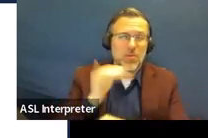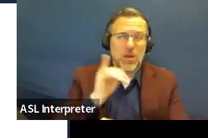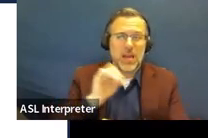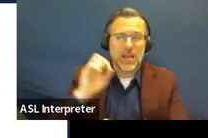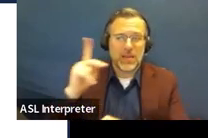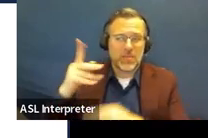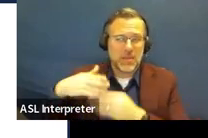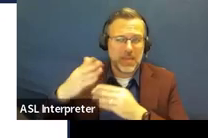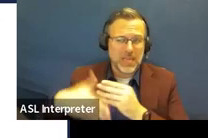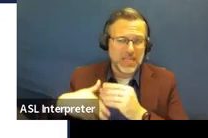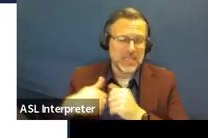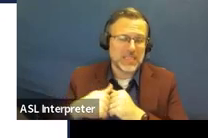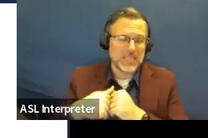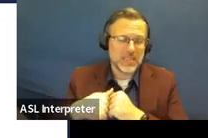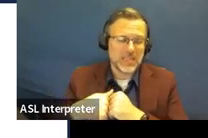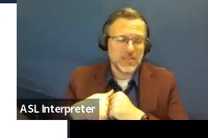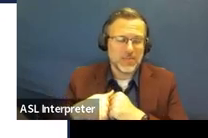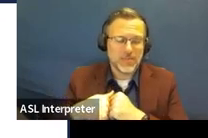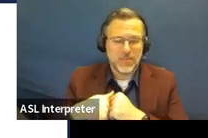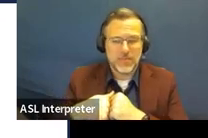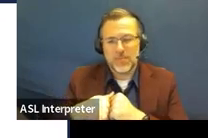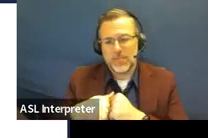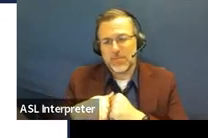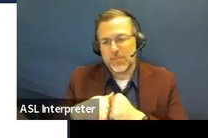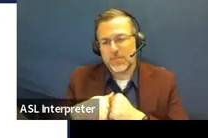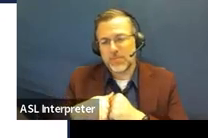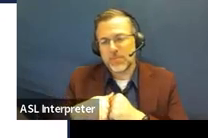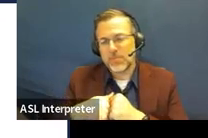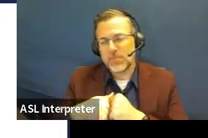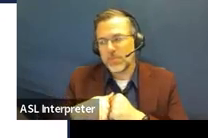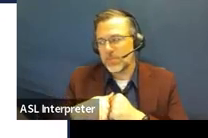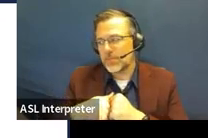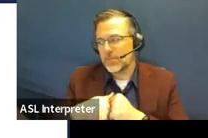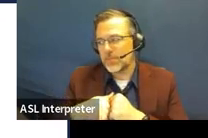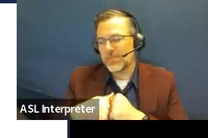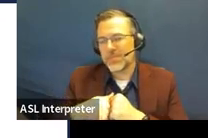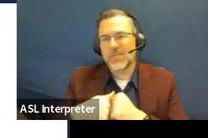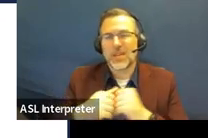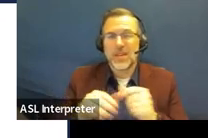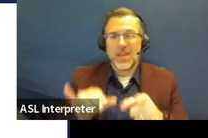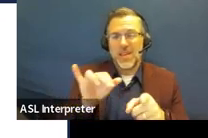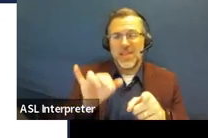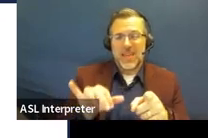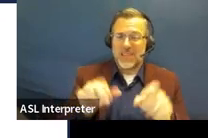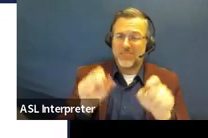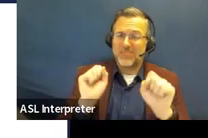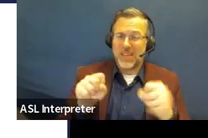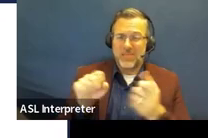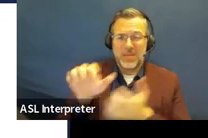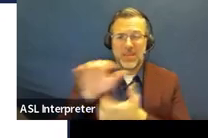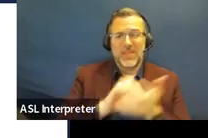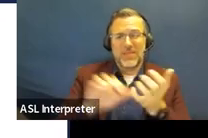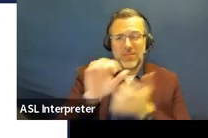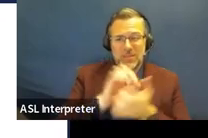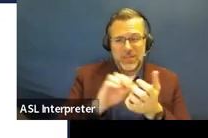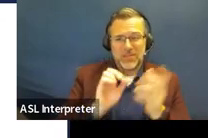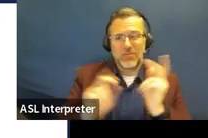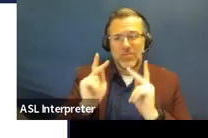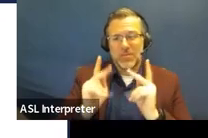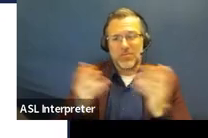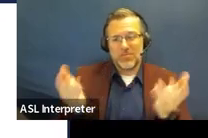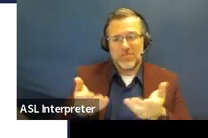Yeah, that's definitely the way to go. But I just feel like this is very confusing to our people in our district.